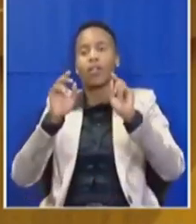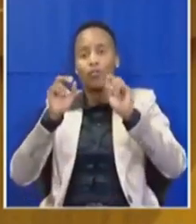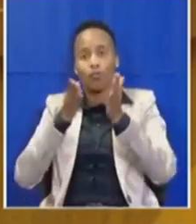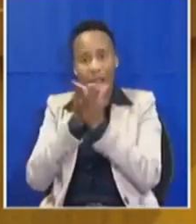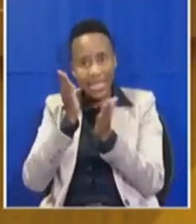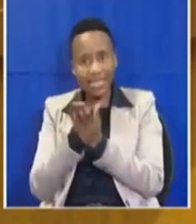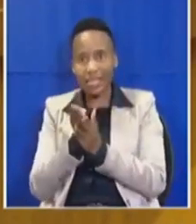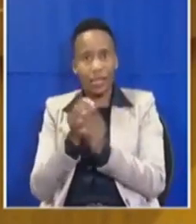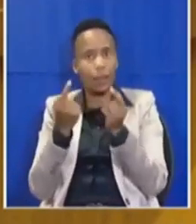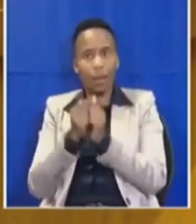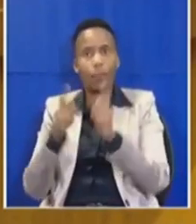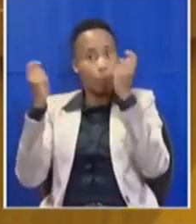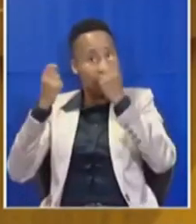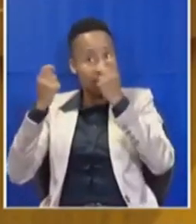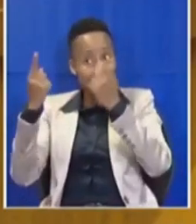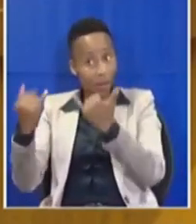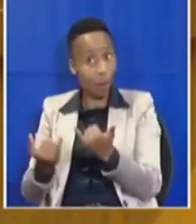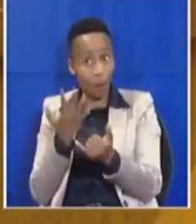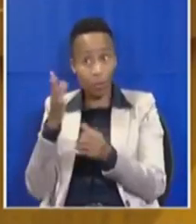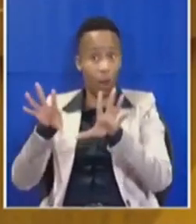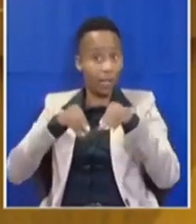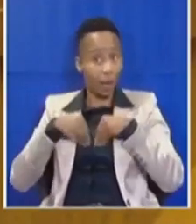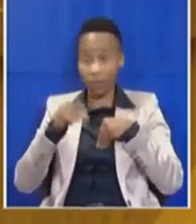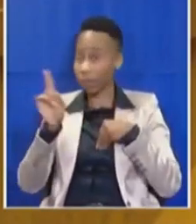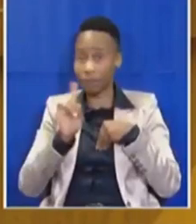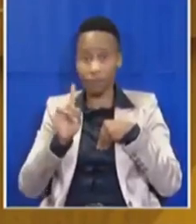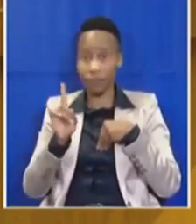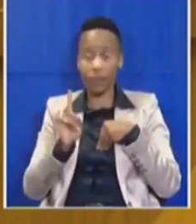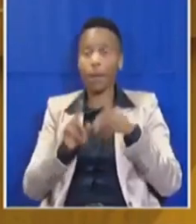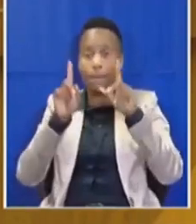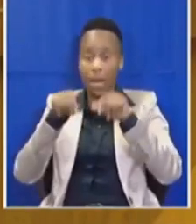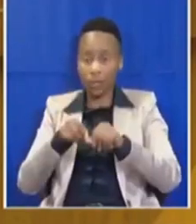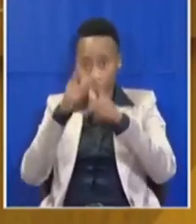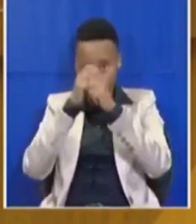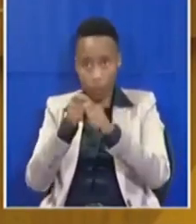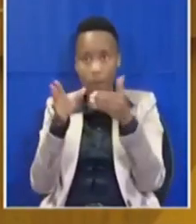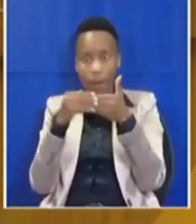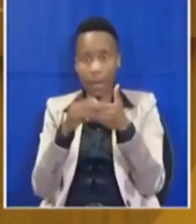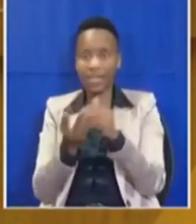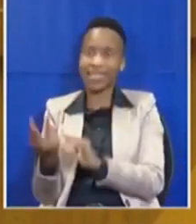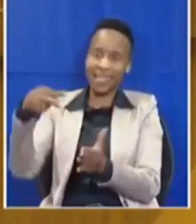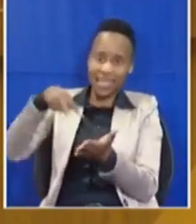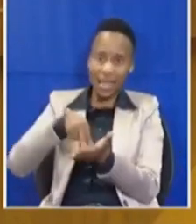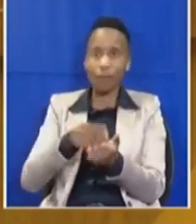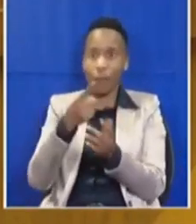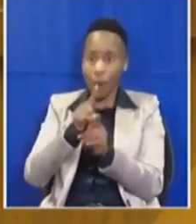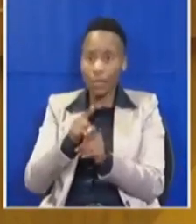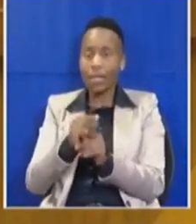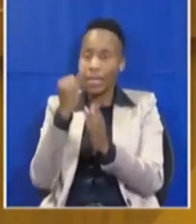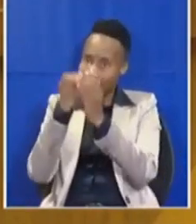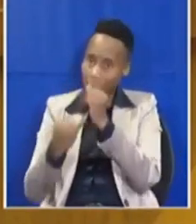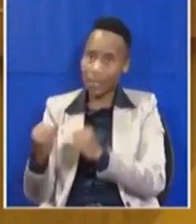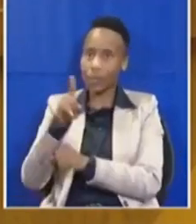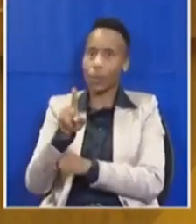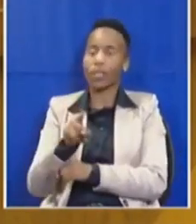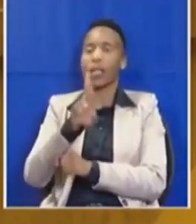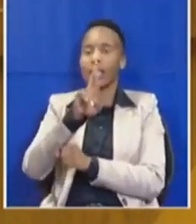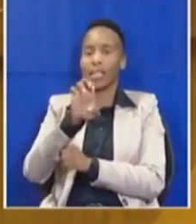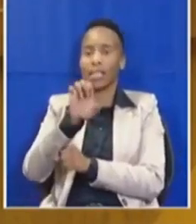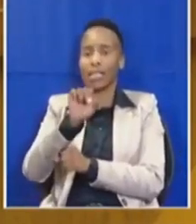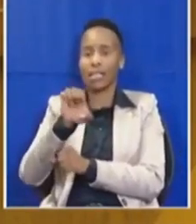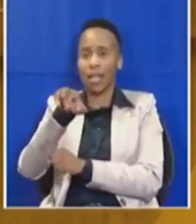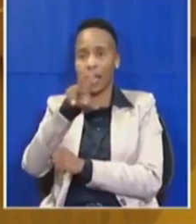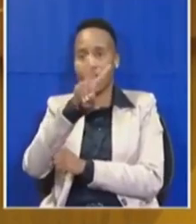populism you're adopting. We must, Honourable Members, stand up for the independence of the Reserve Bank. We must stop trying to